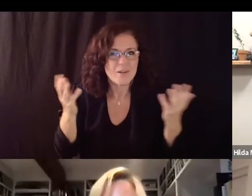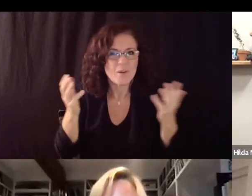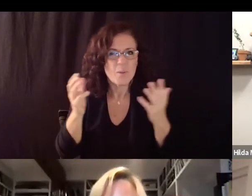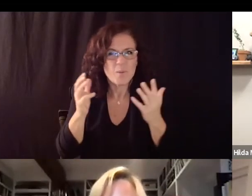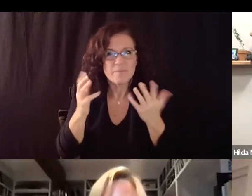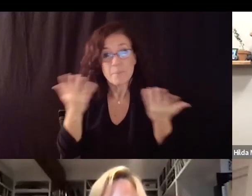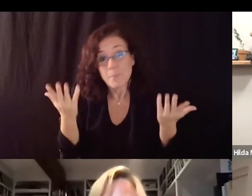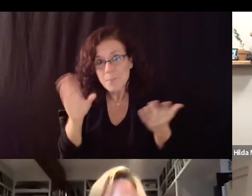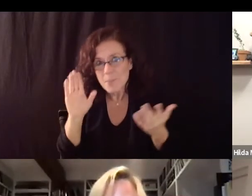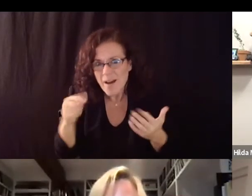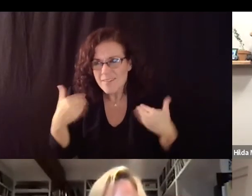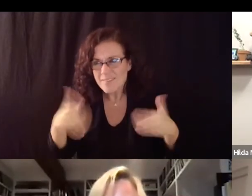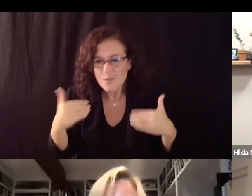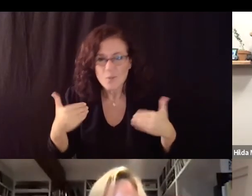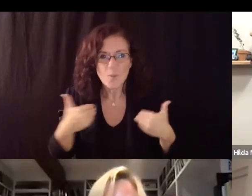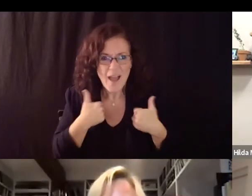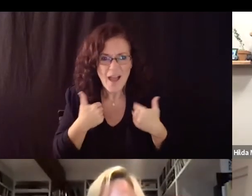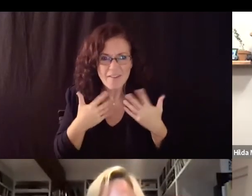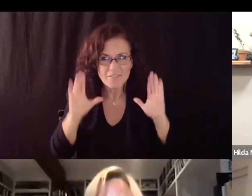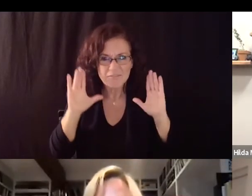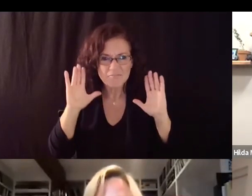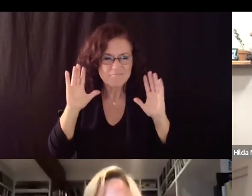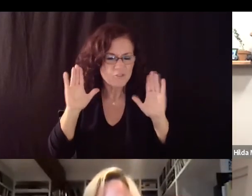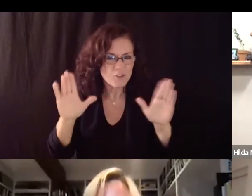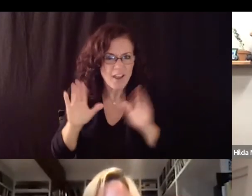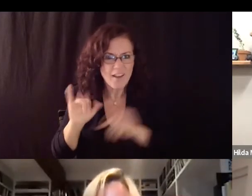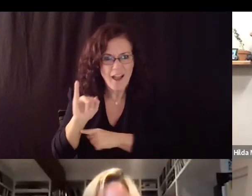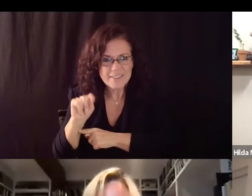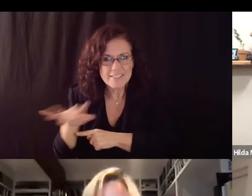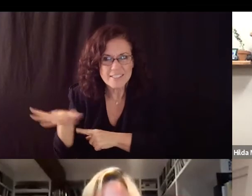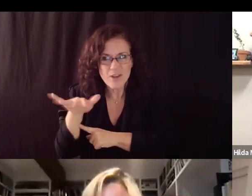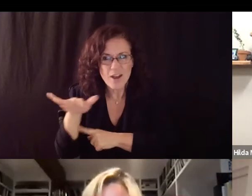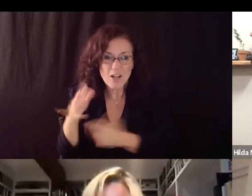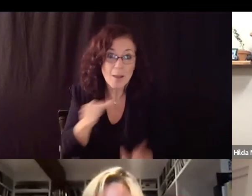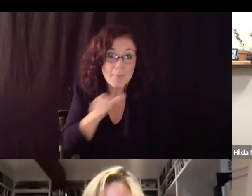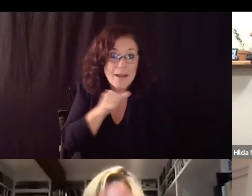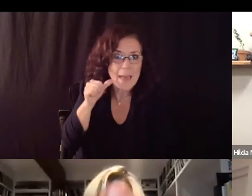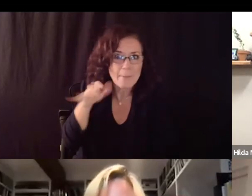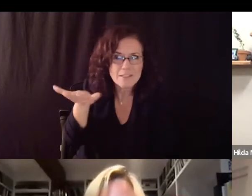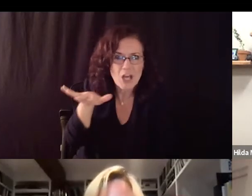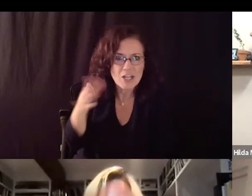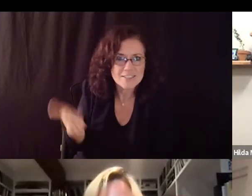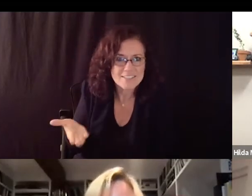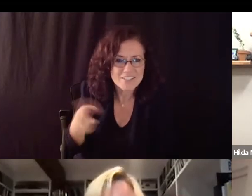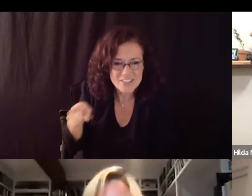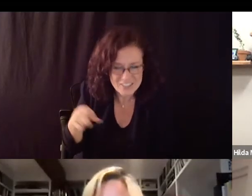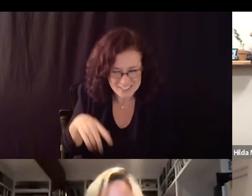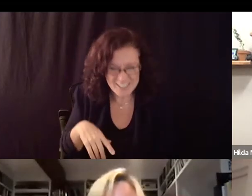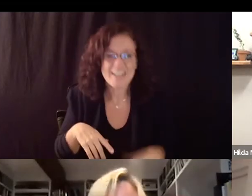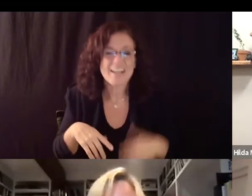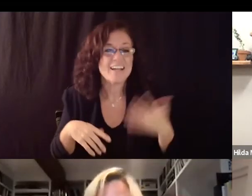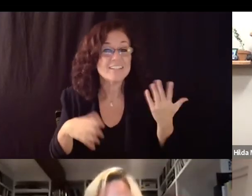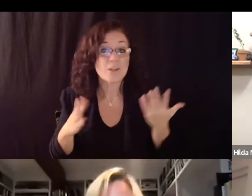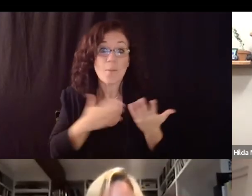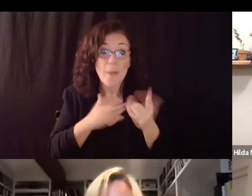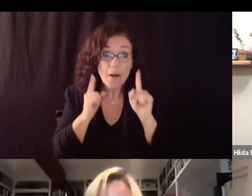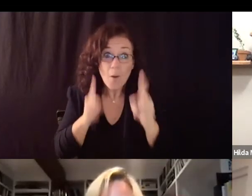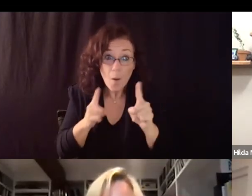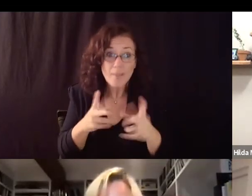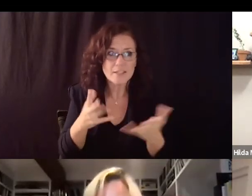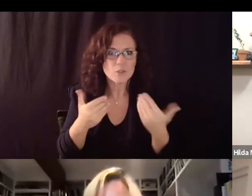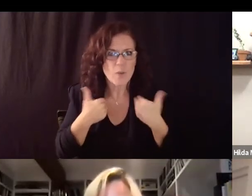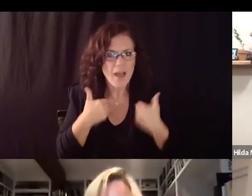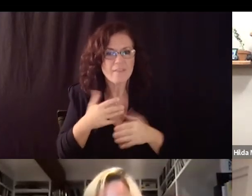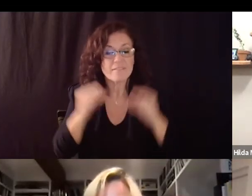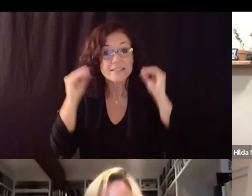there's a way that the community can help because my goal is for teachers to be vaccinated uh as soon as possible and staff